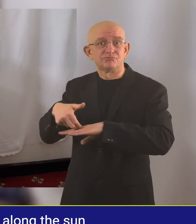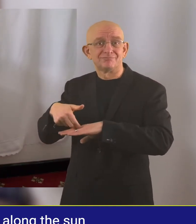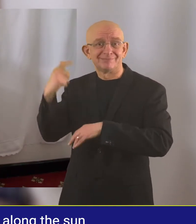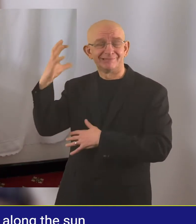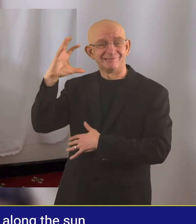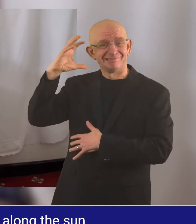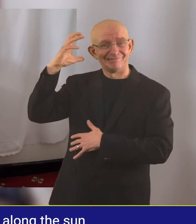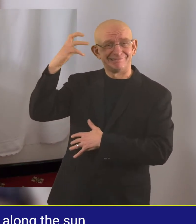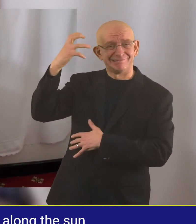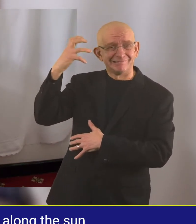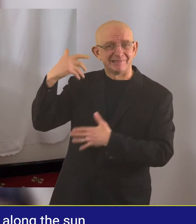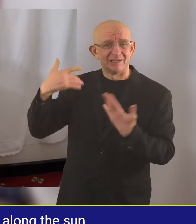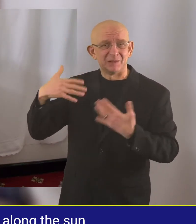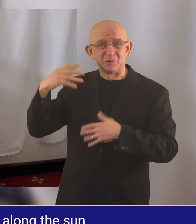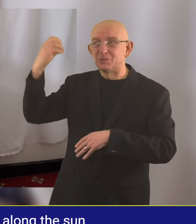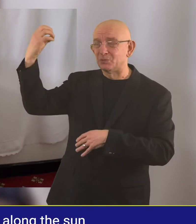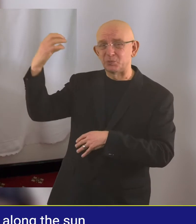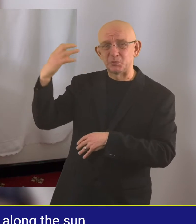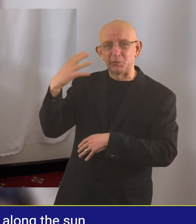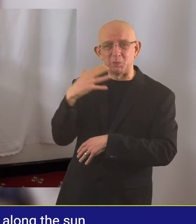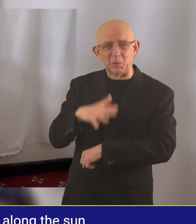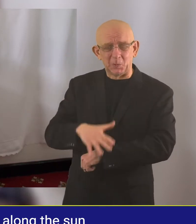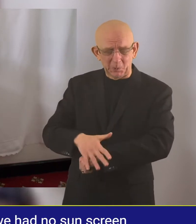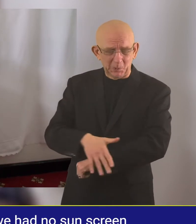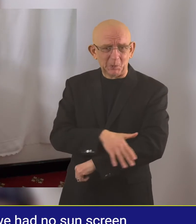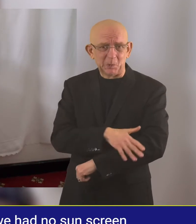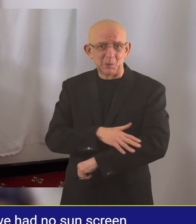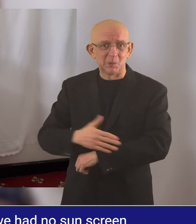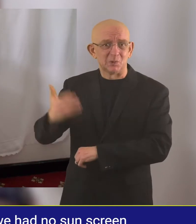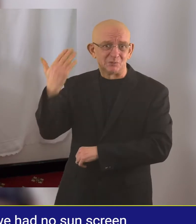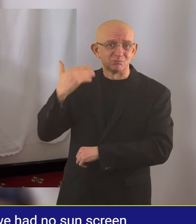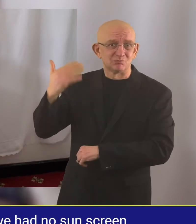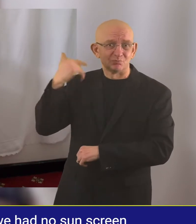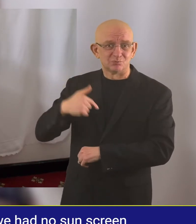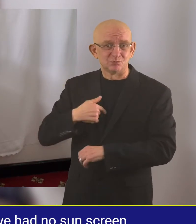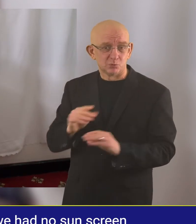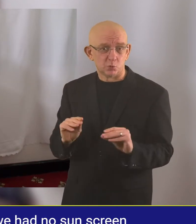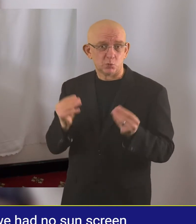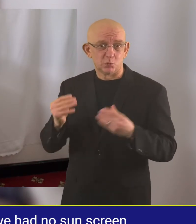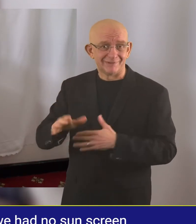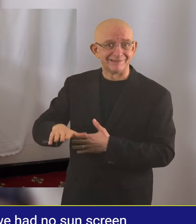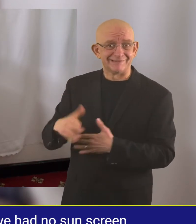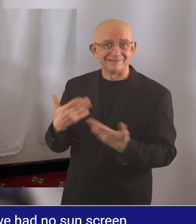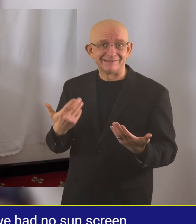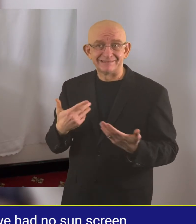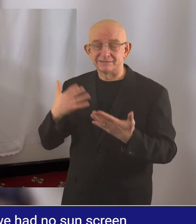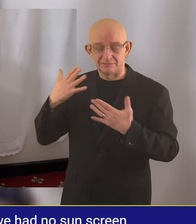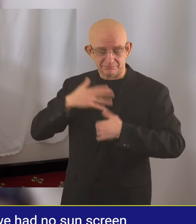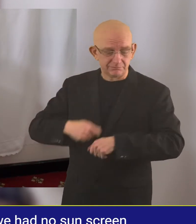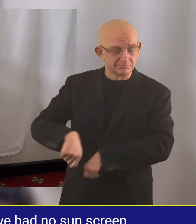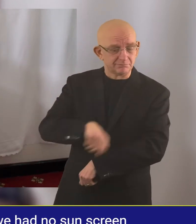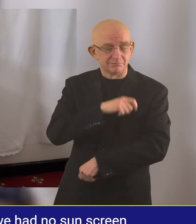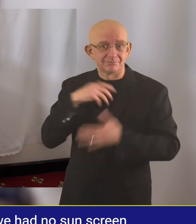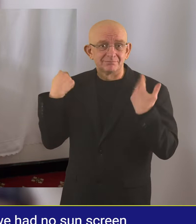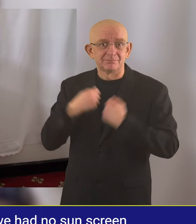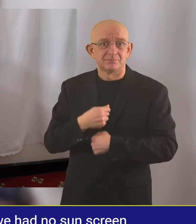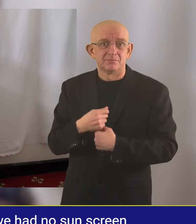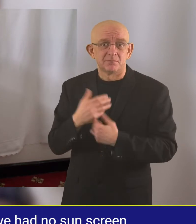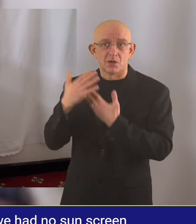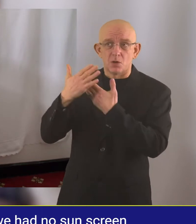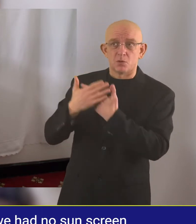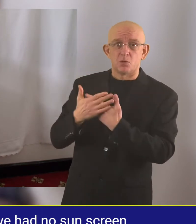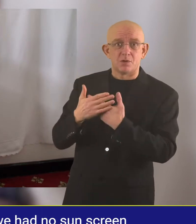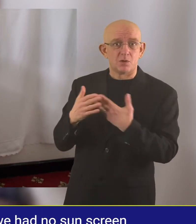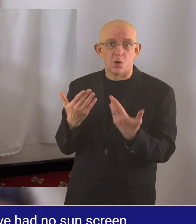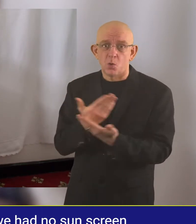sometimes the sun rays could affect my skin. That time when I was young we had no sunscreen, so I was